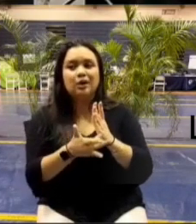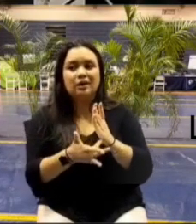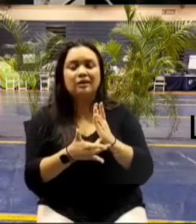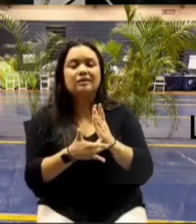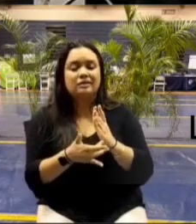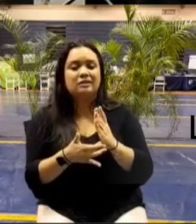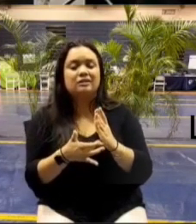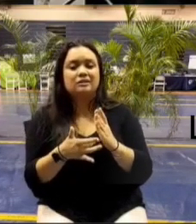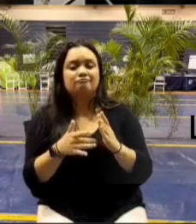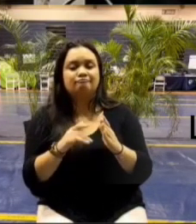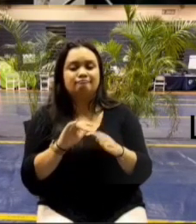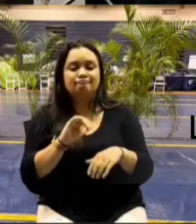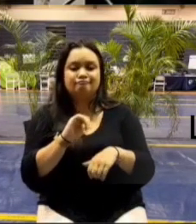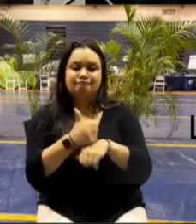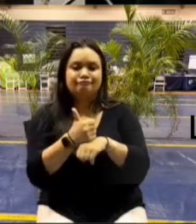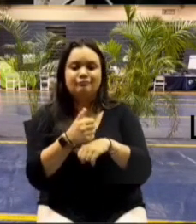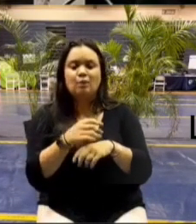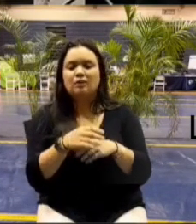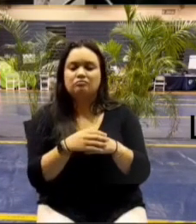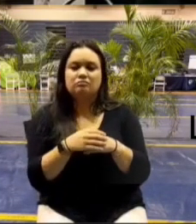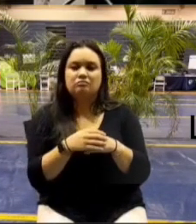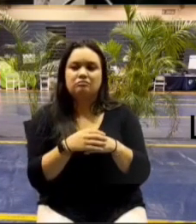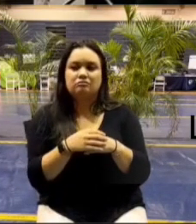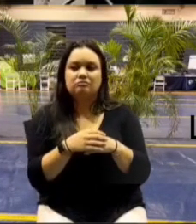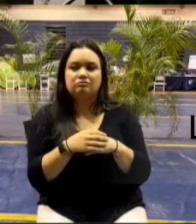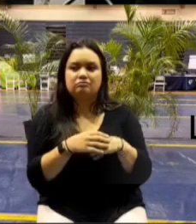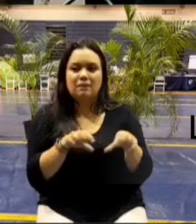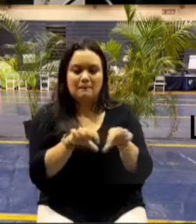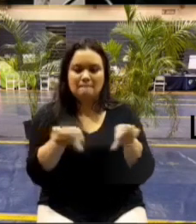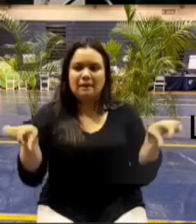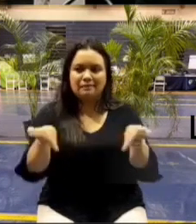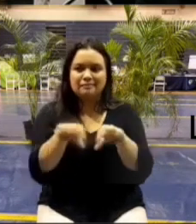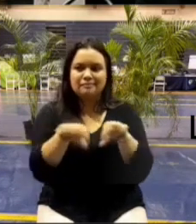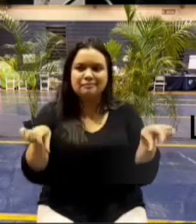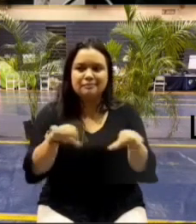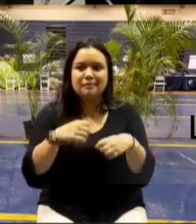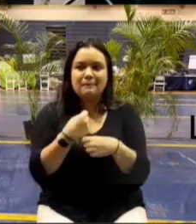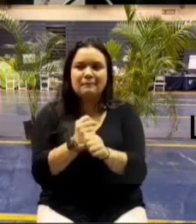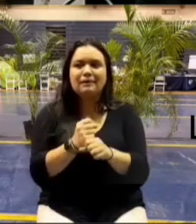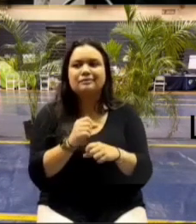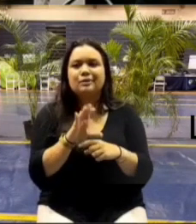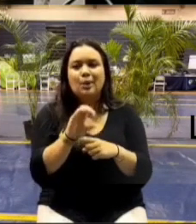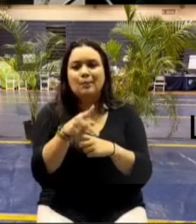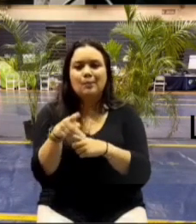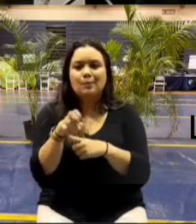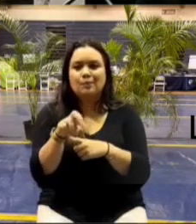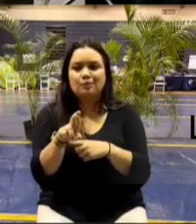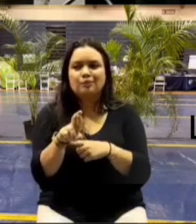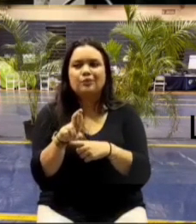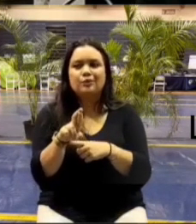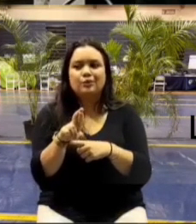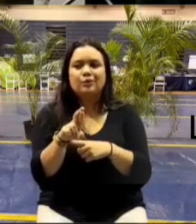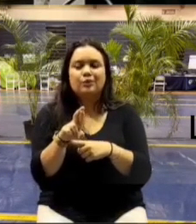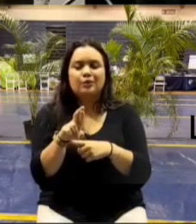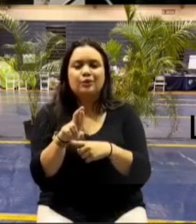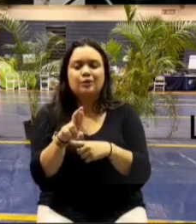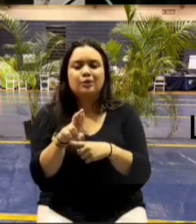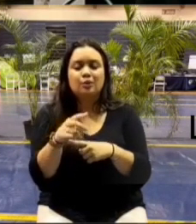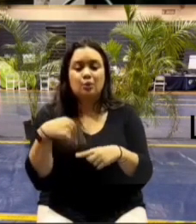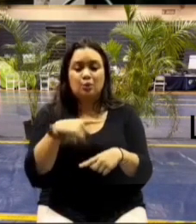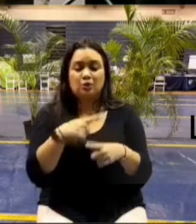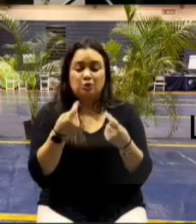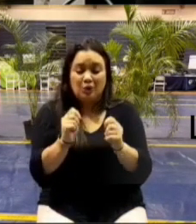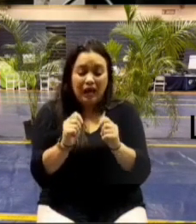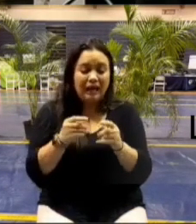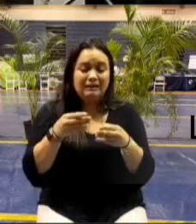set of pipes made of copper so uh we can always create more we're going to try every way possible to move faster